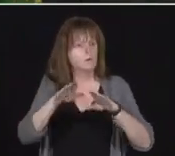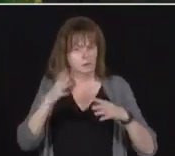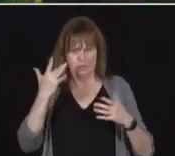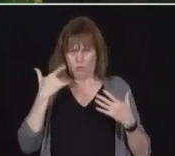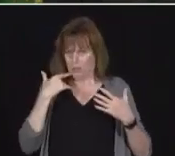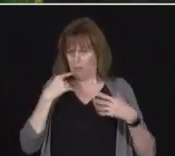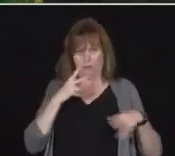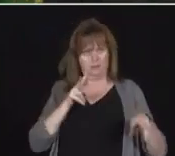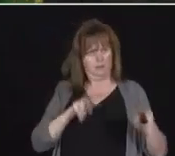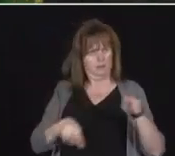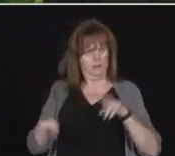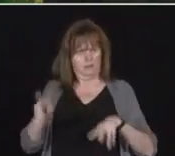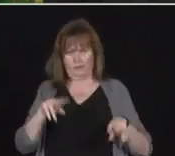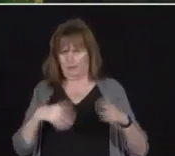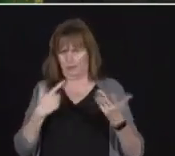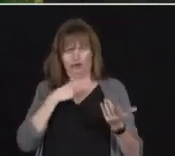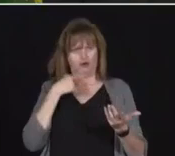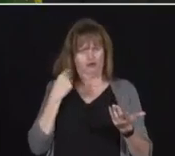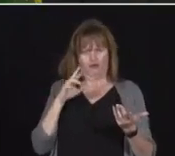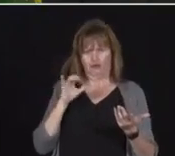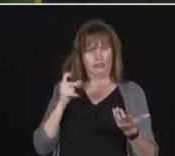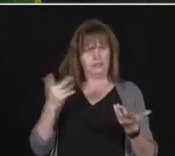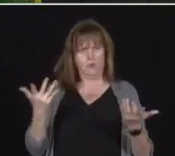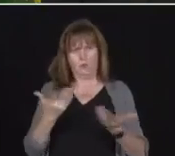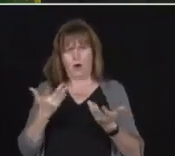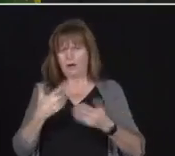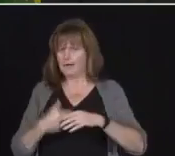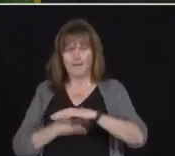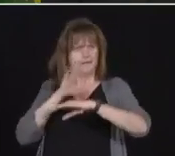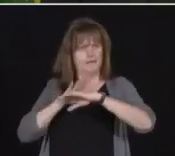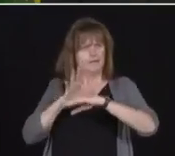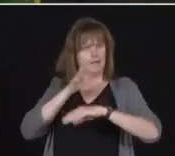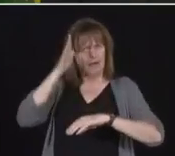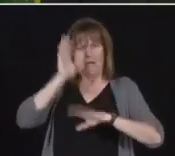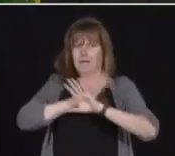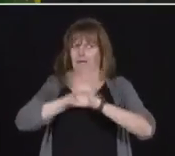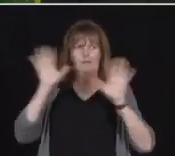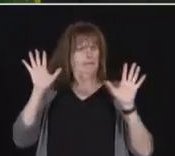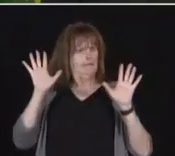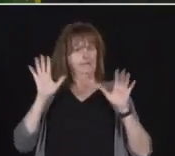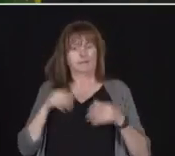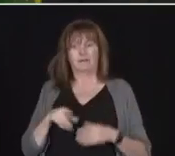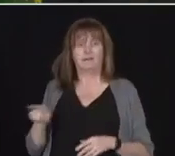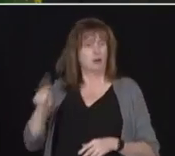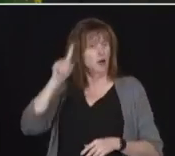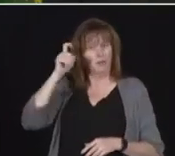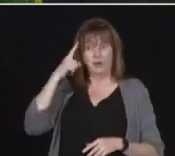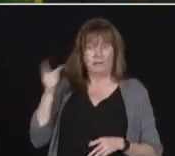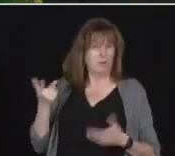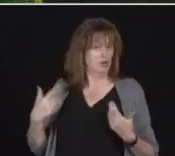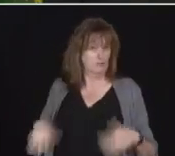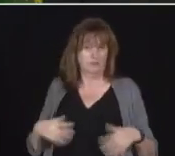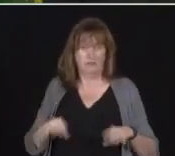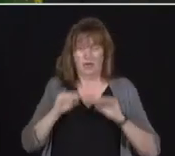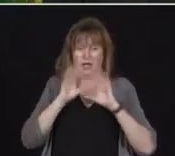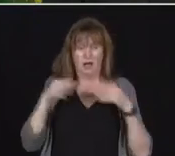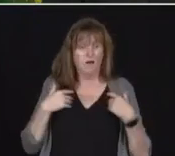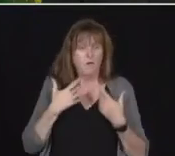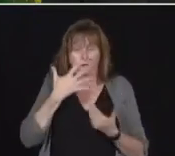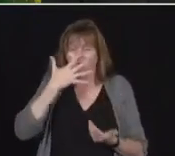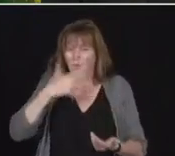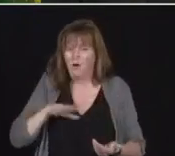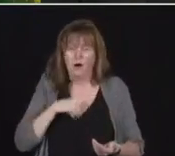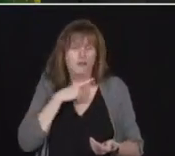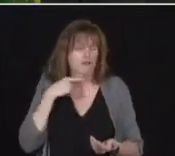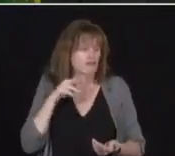made a commitment to parents that we would never, the premier was clear, we would never compromise the safety of our youngest learners. And so we will learn from